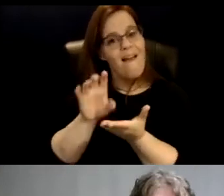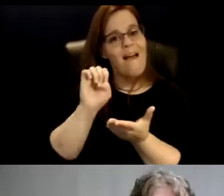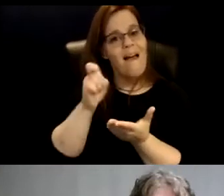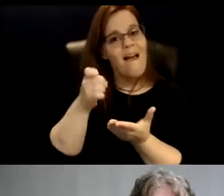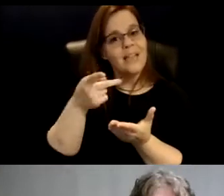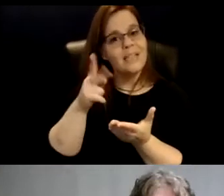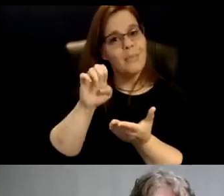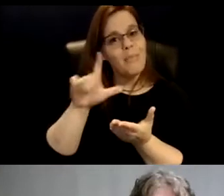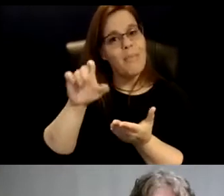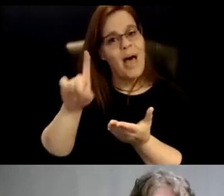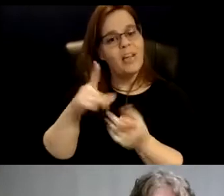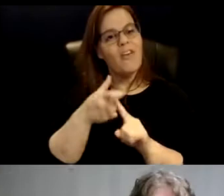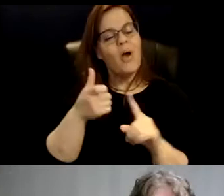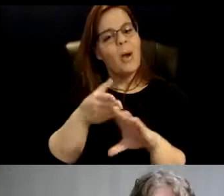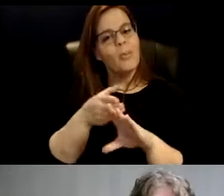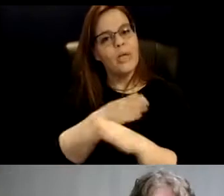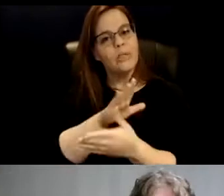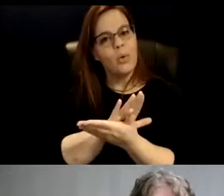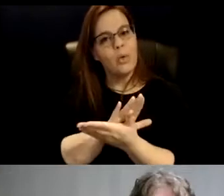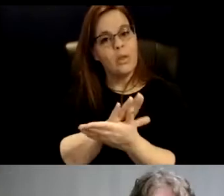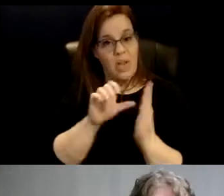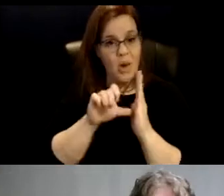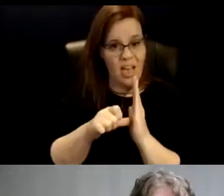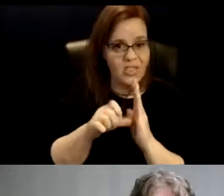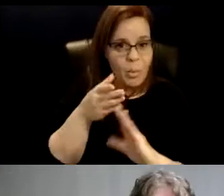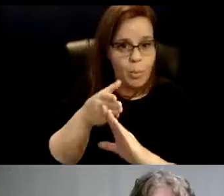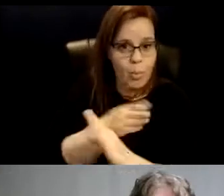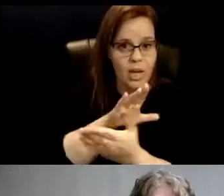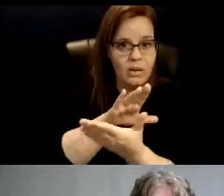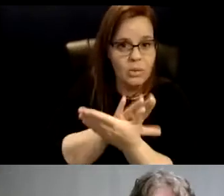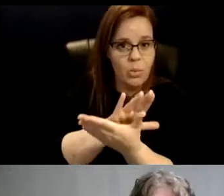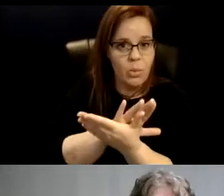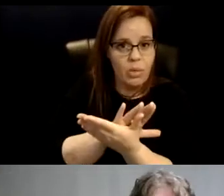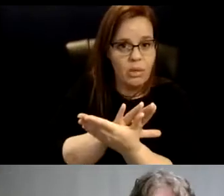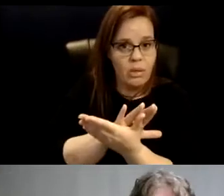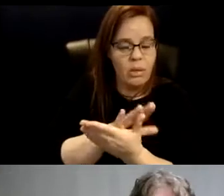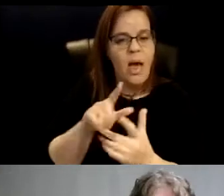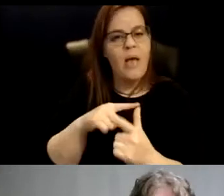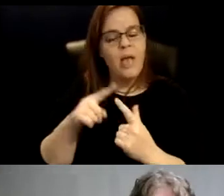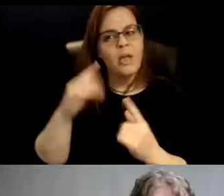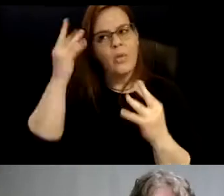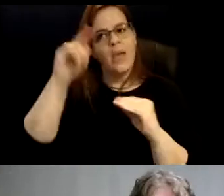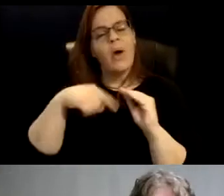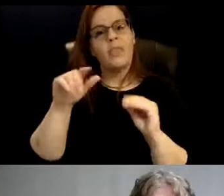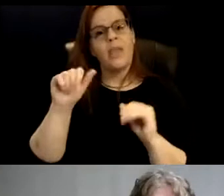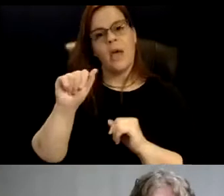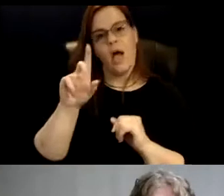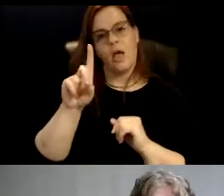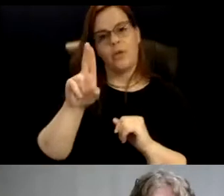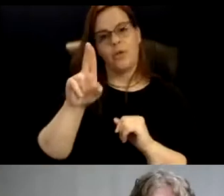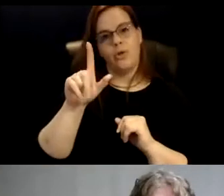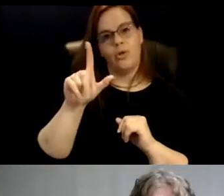preschool. And then you think about sort of the adultification of black and brown children